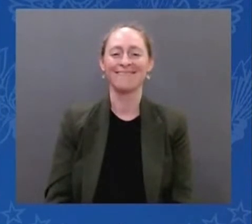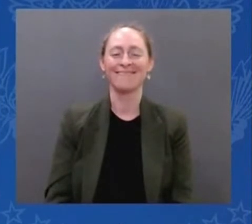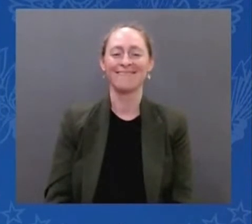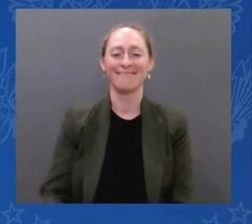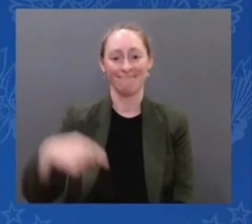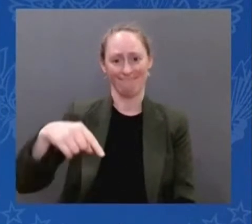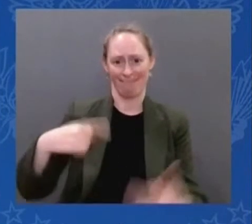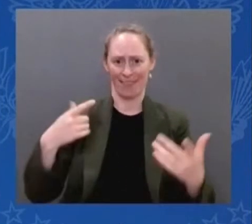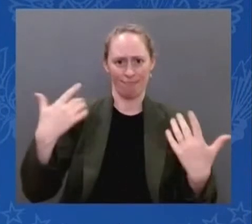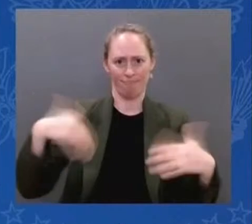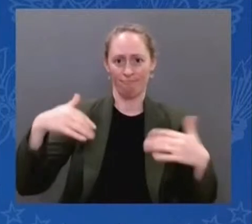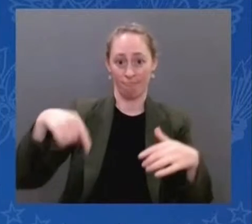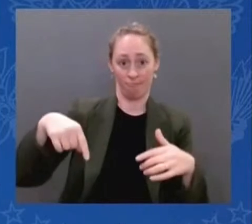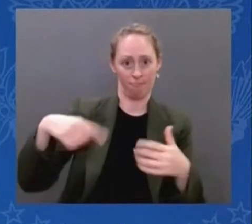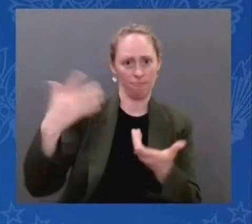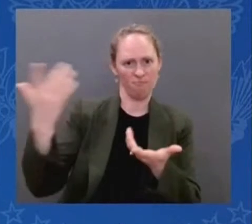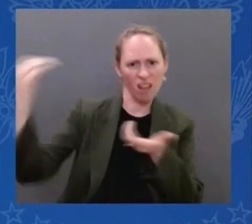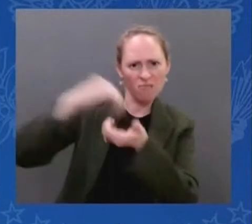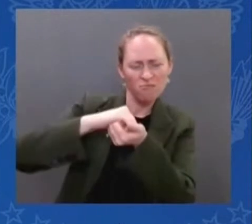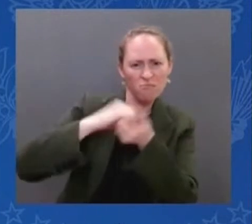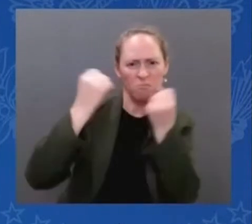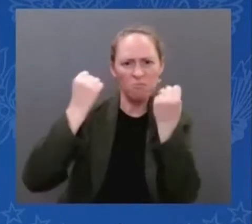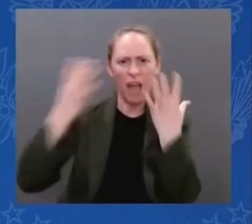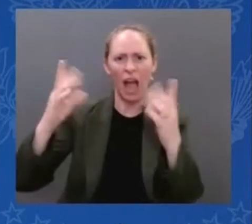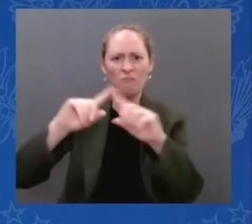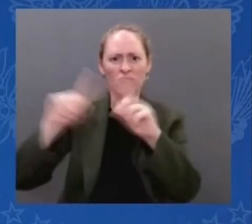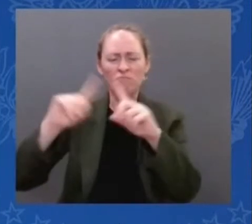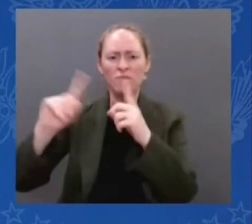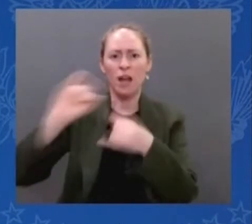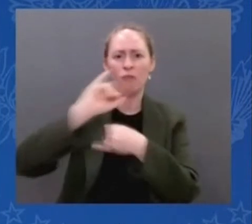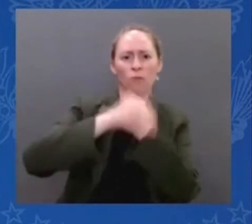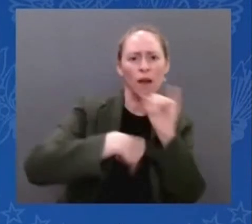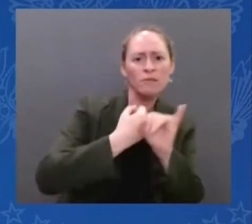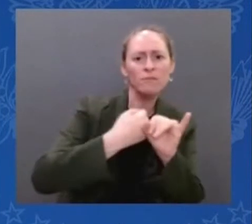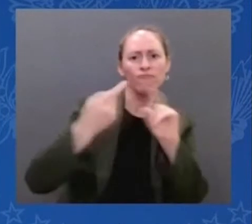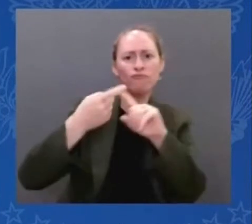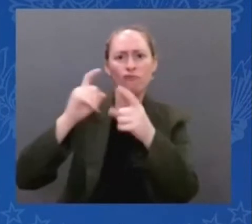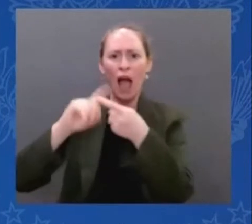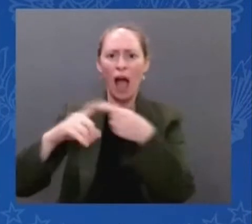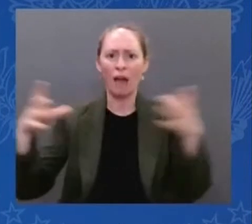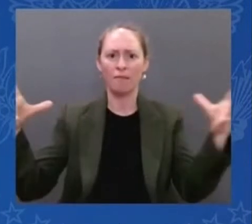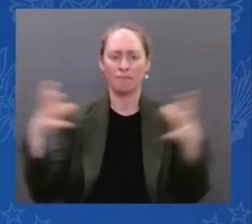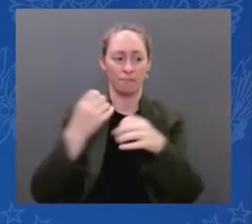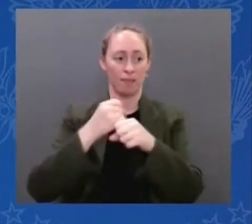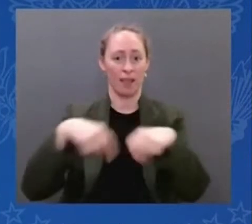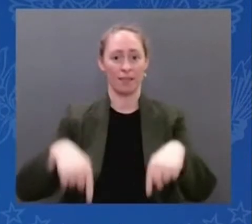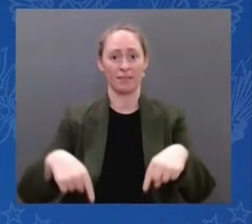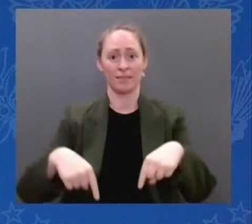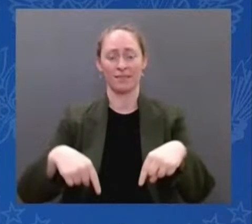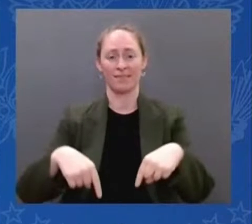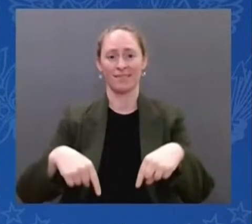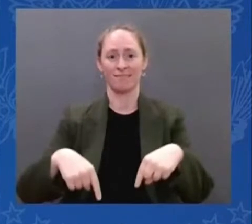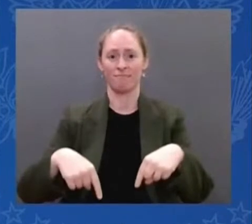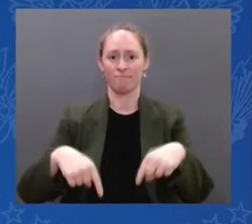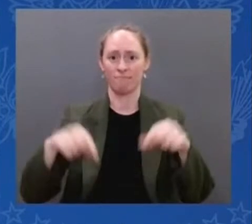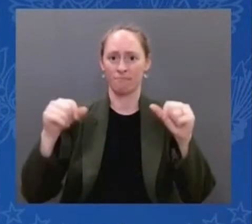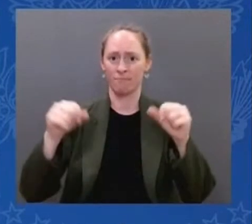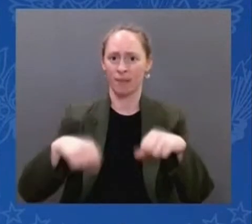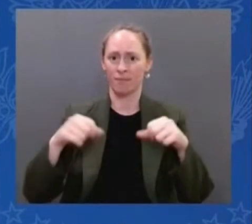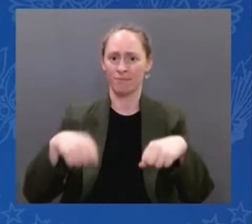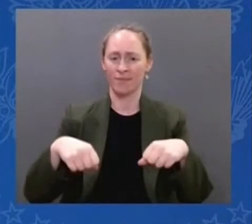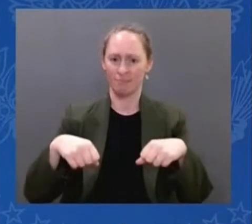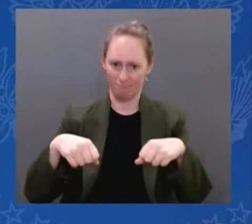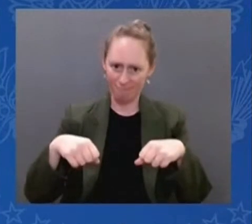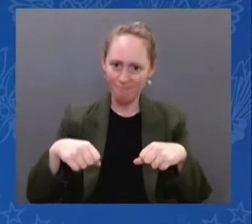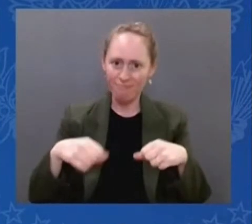This telescope is one of humanity's great engineering achievements. And the images we will see